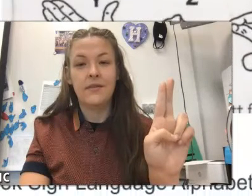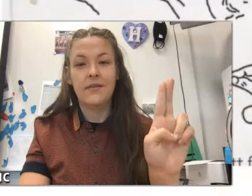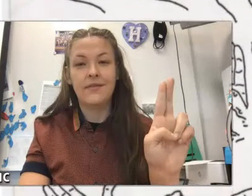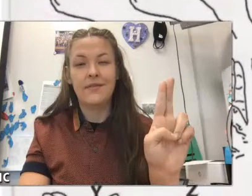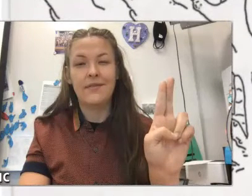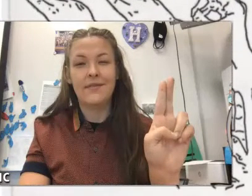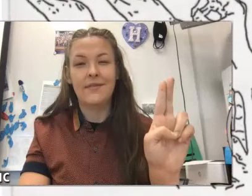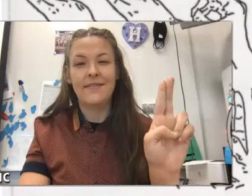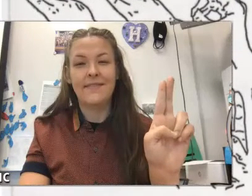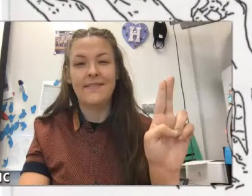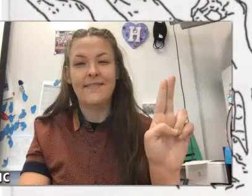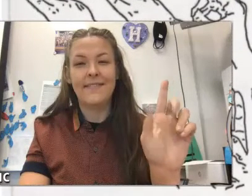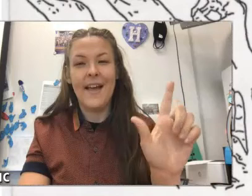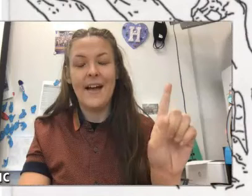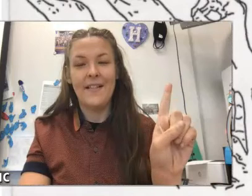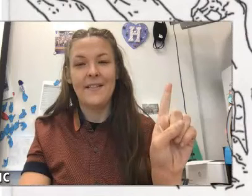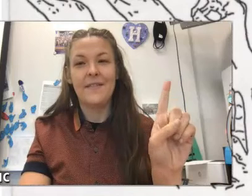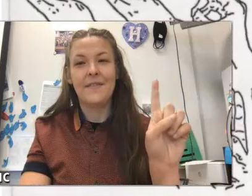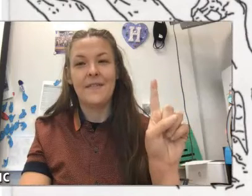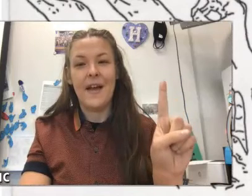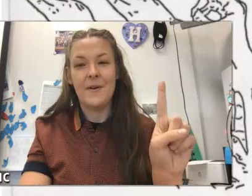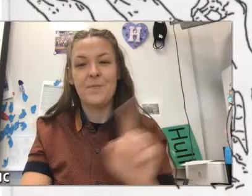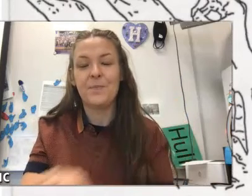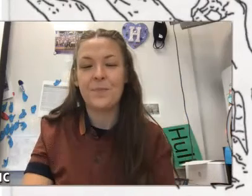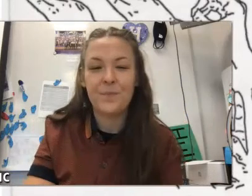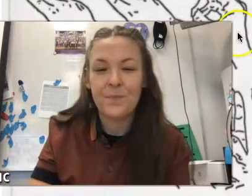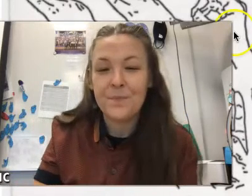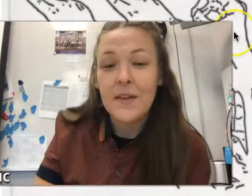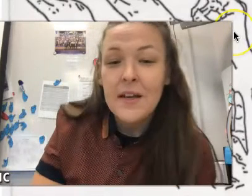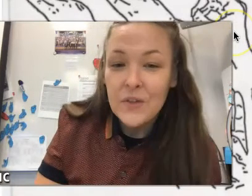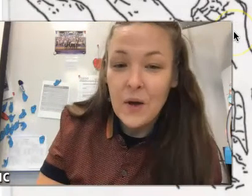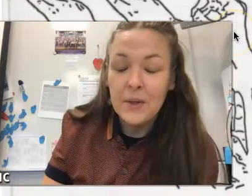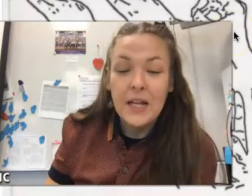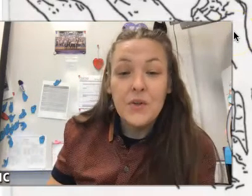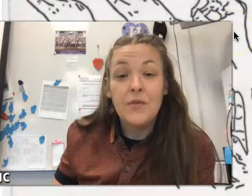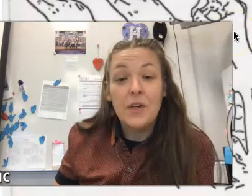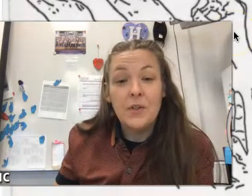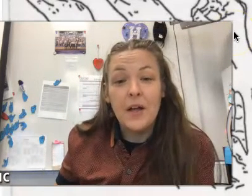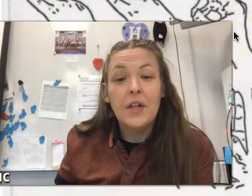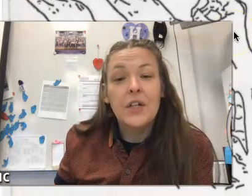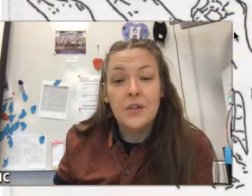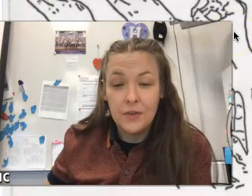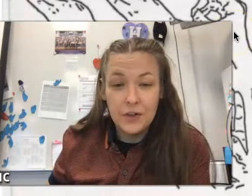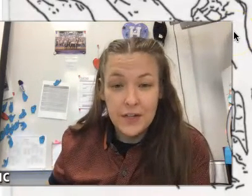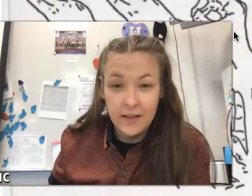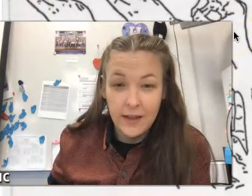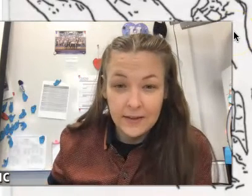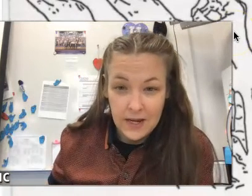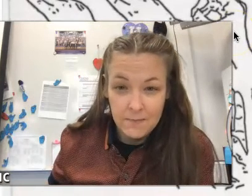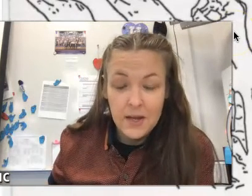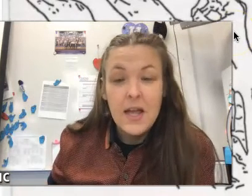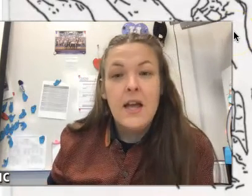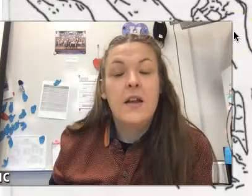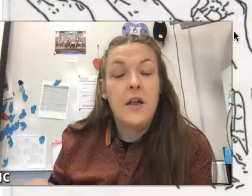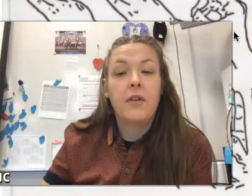L, L. So I would like you to fingerspell your first and